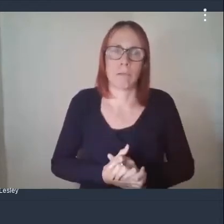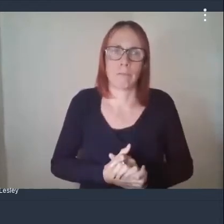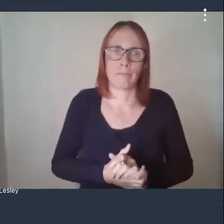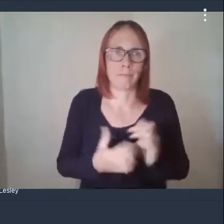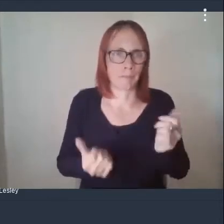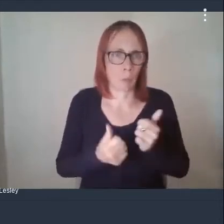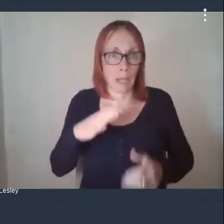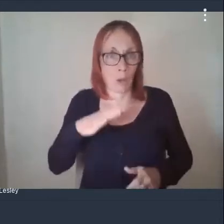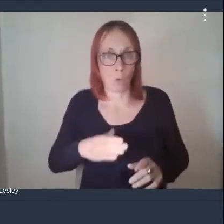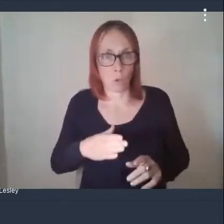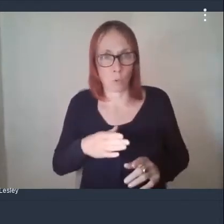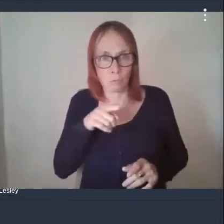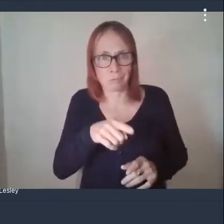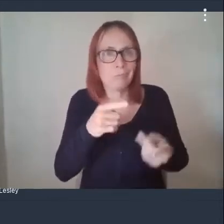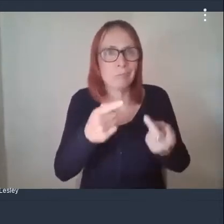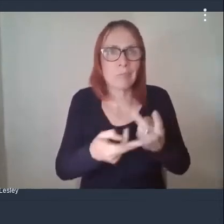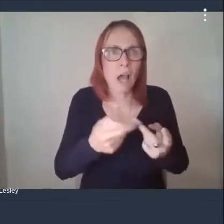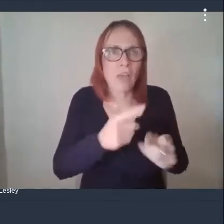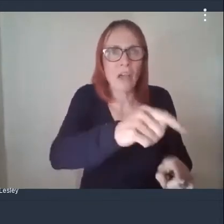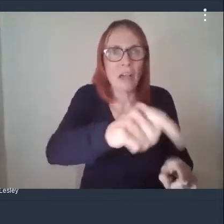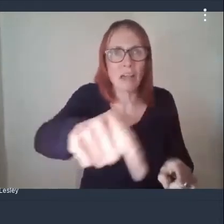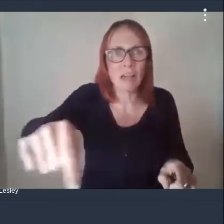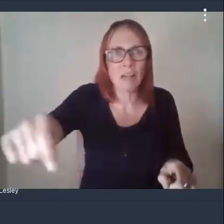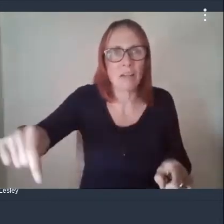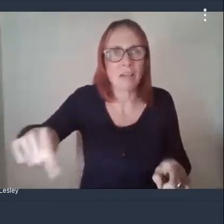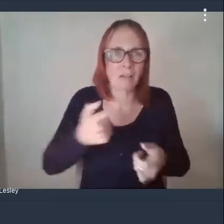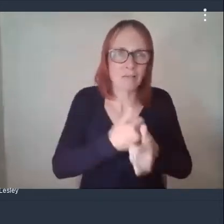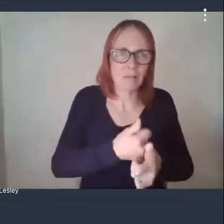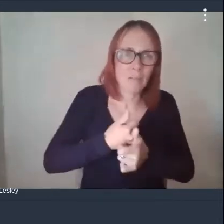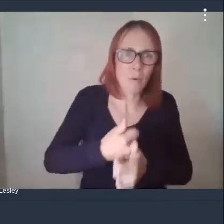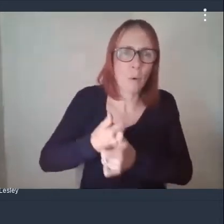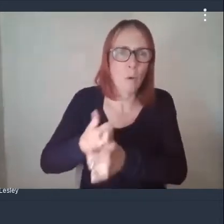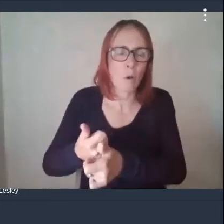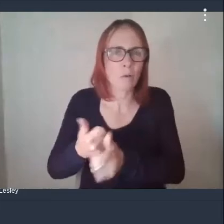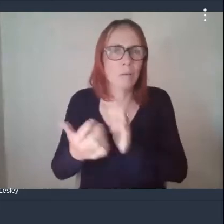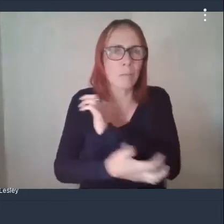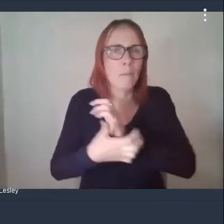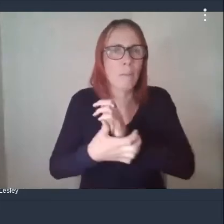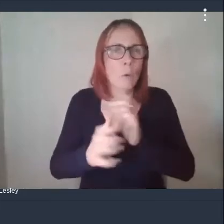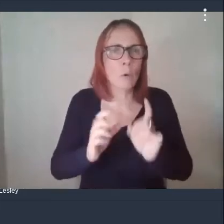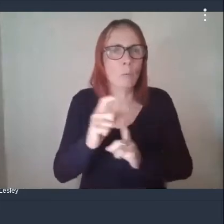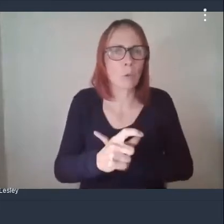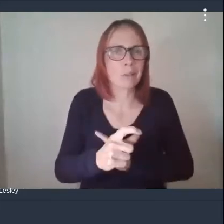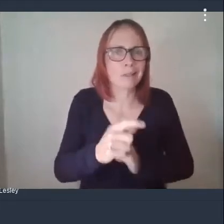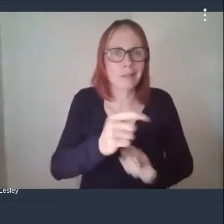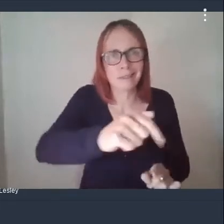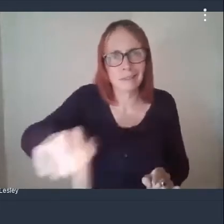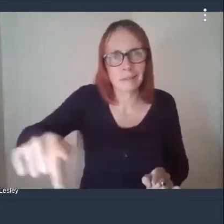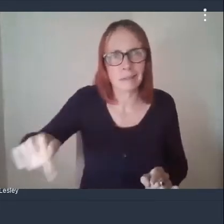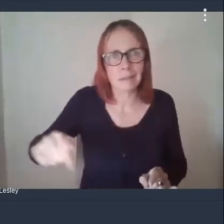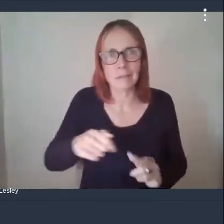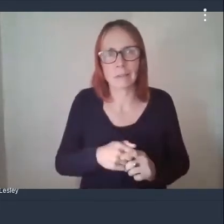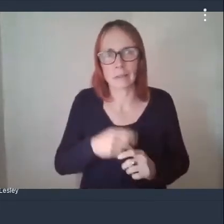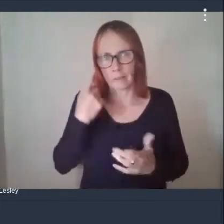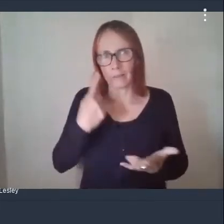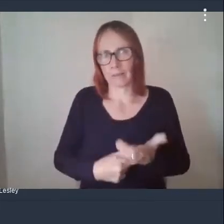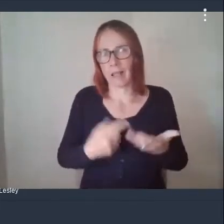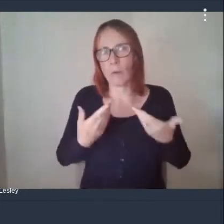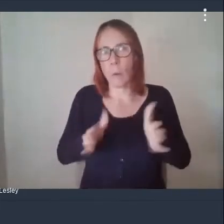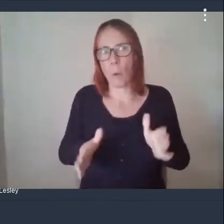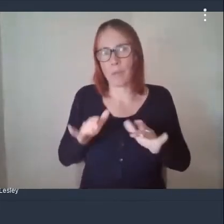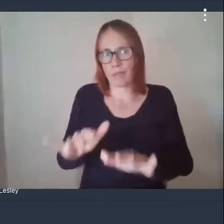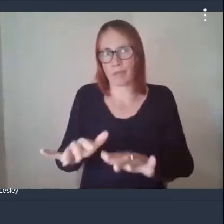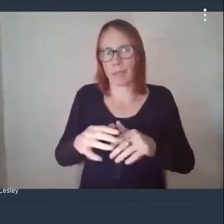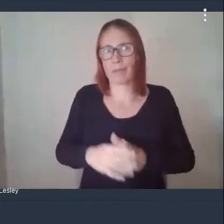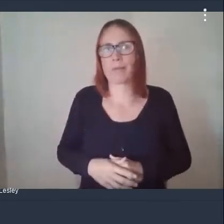and help other individuals in these impoverished communities so we took a decision to open so we were already going